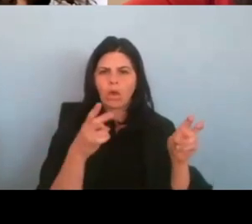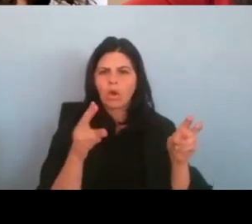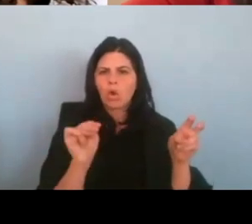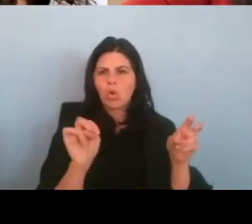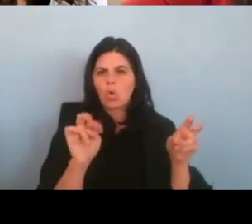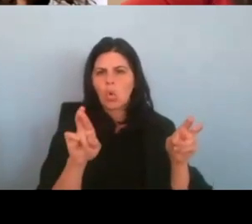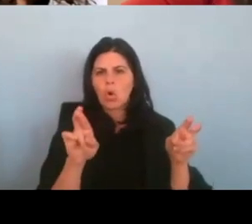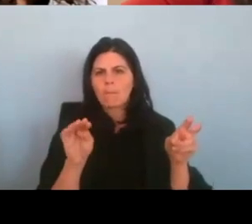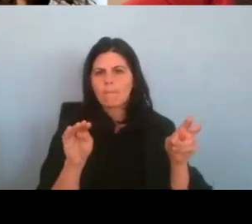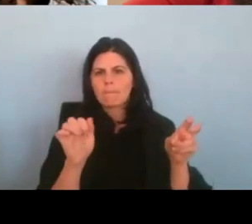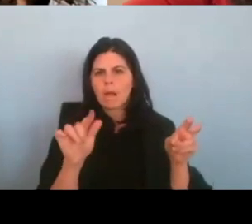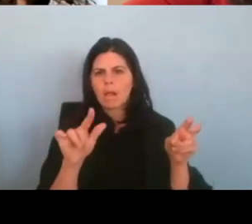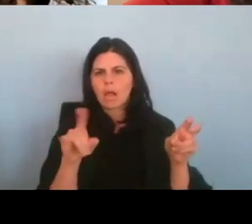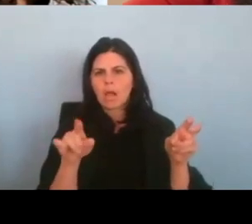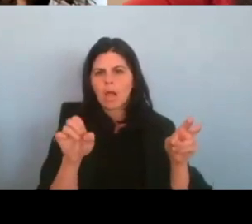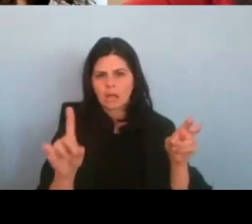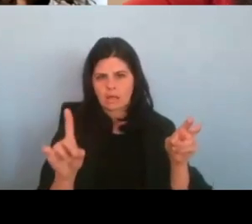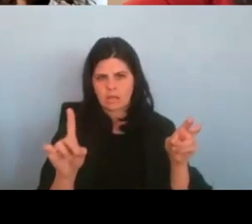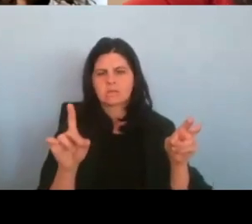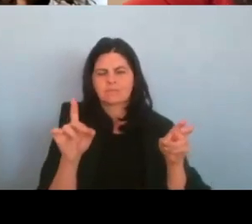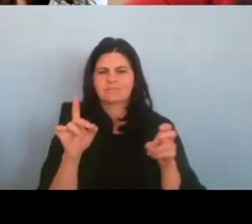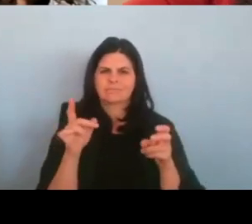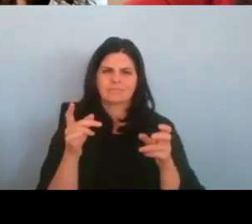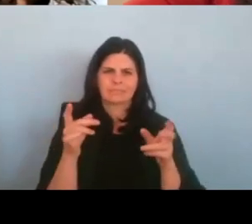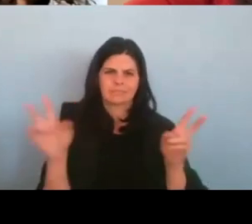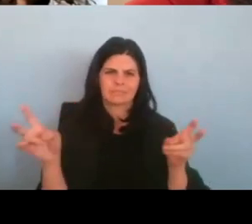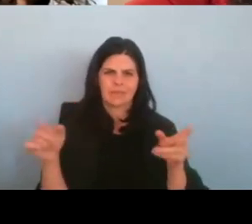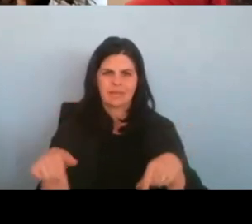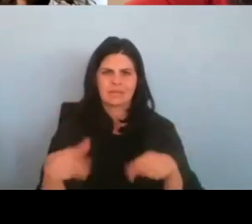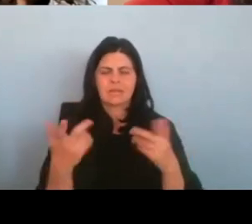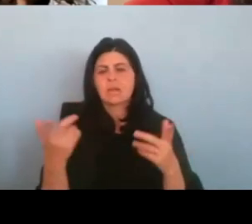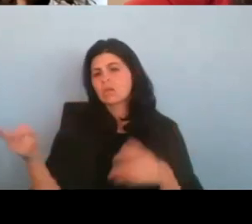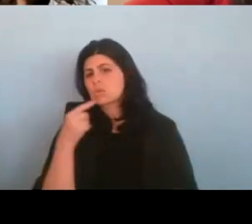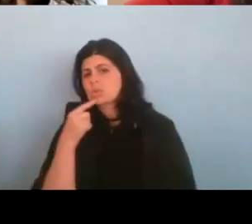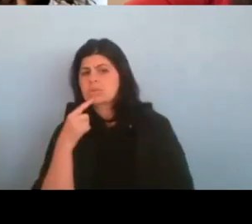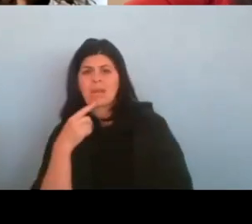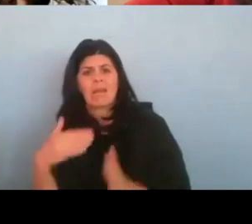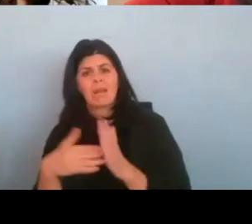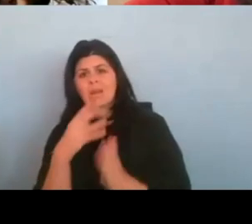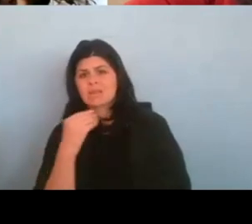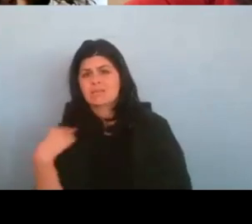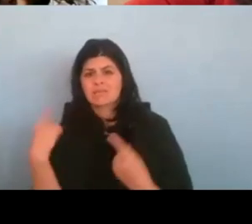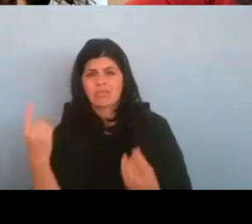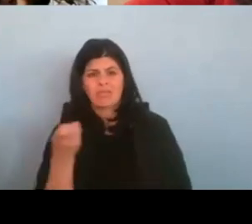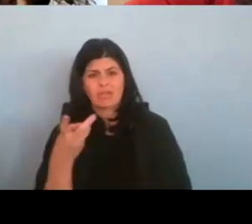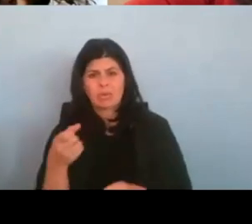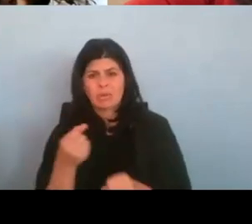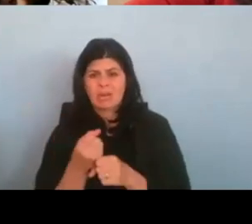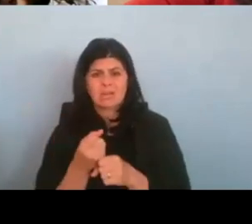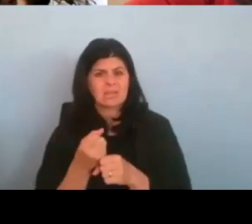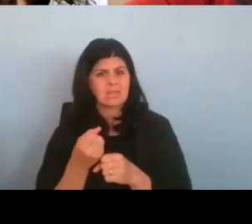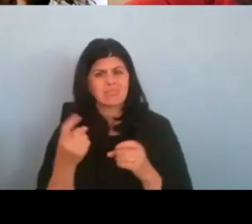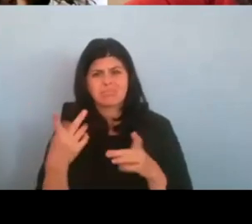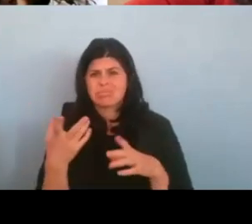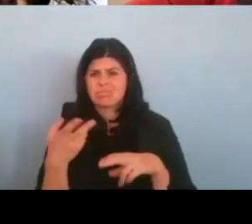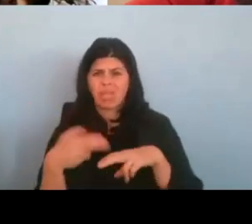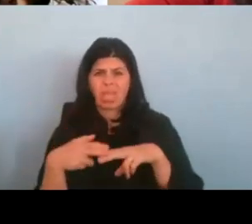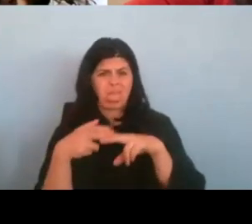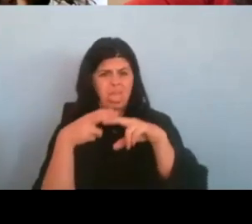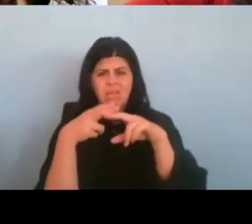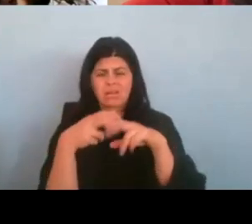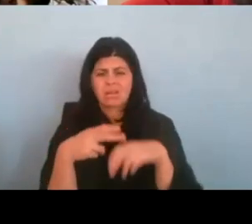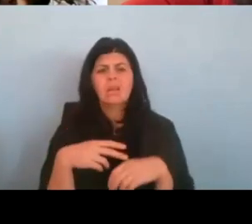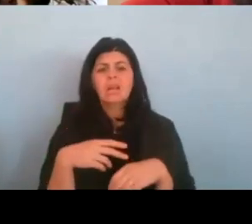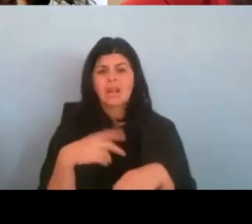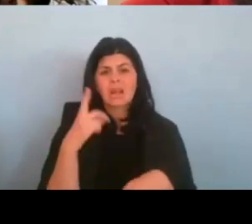world. And Lauren, as you said, antisemitism has been raging for the last few years. Um, I would argue even more